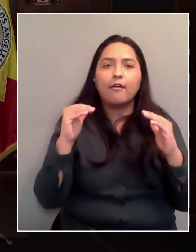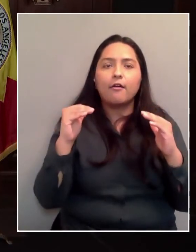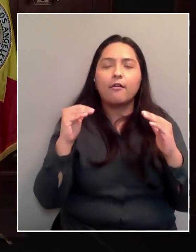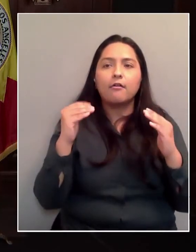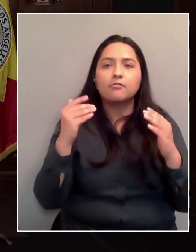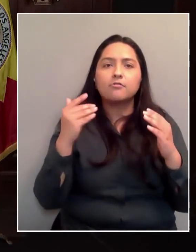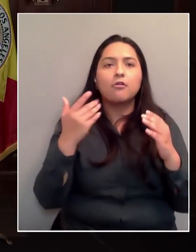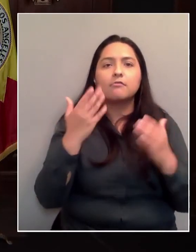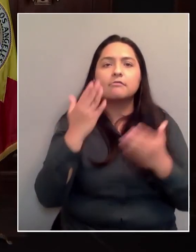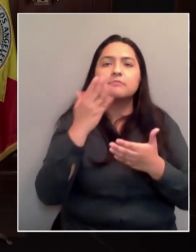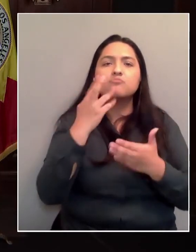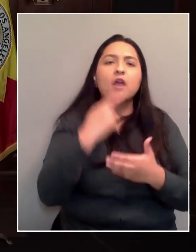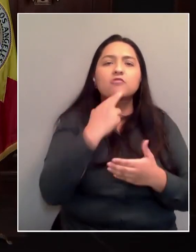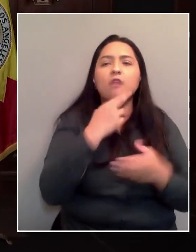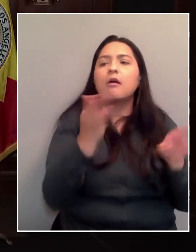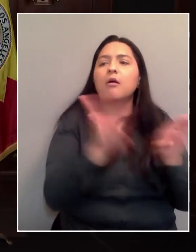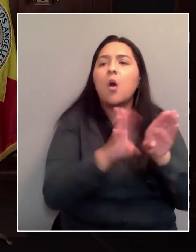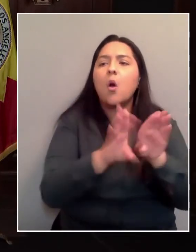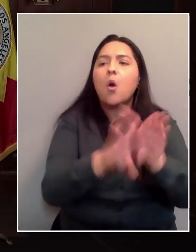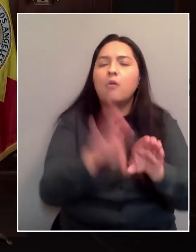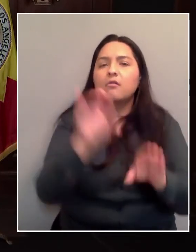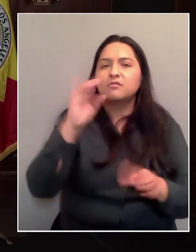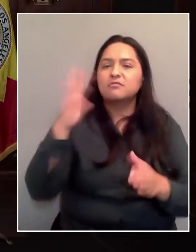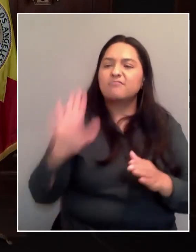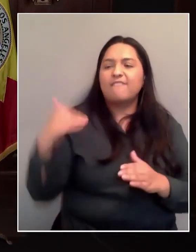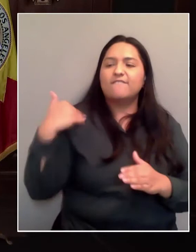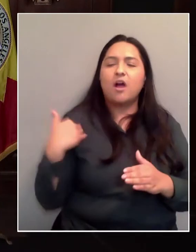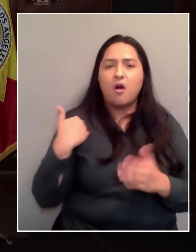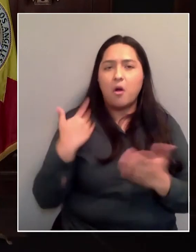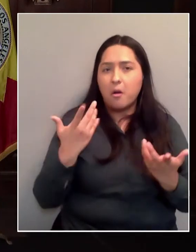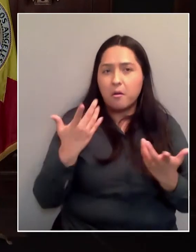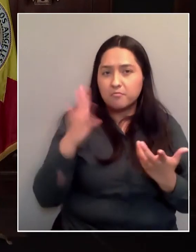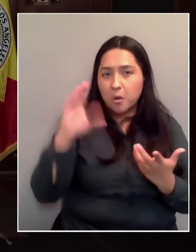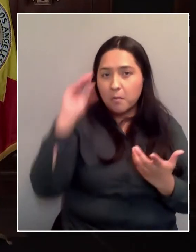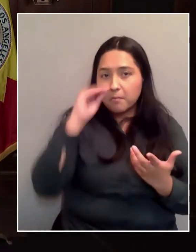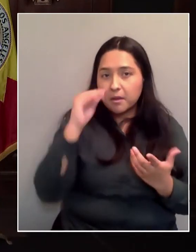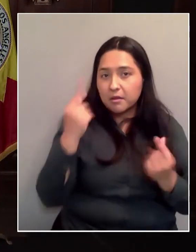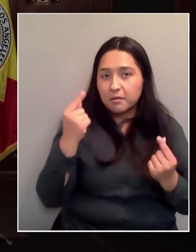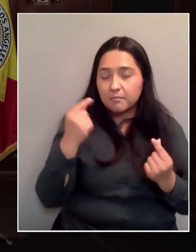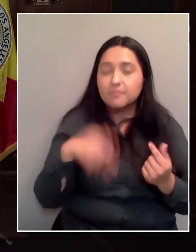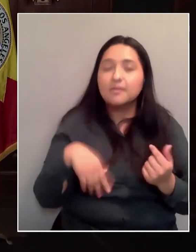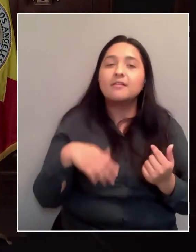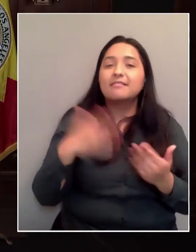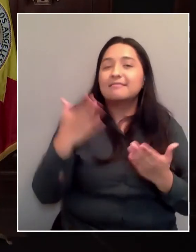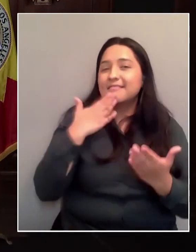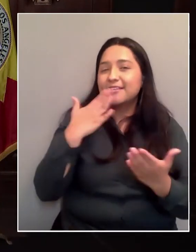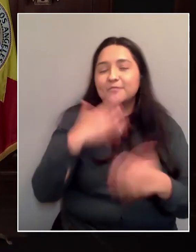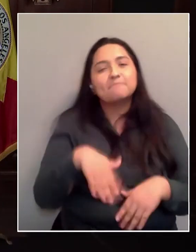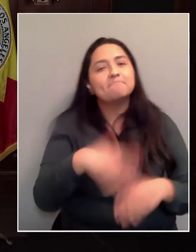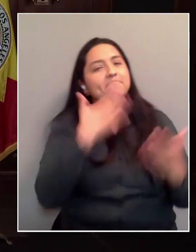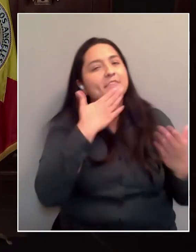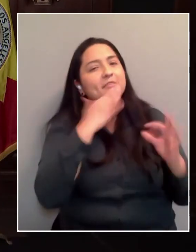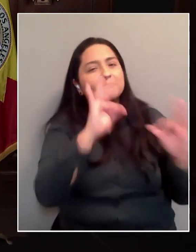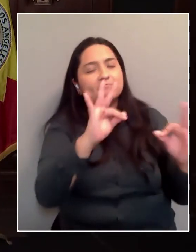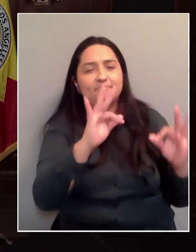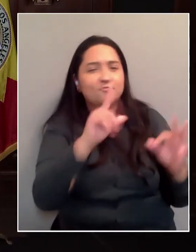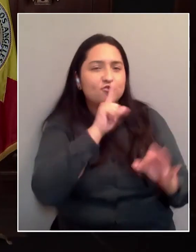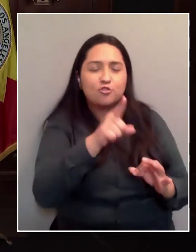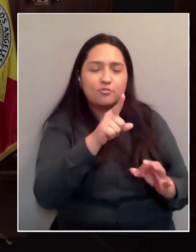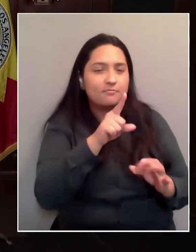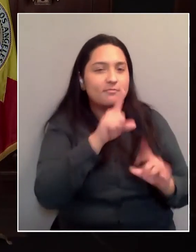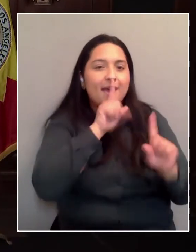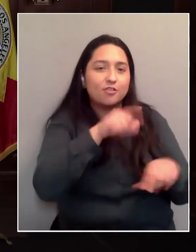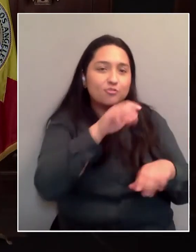restaurantes pequeños en nuestra ciudad. Gracias, alcalde, and I'm sorry for asking. No, don't worry. Gracias, Victor. I'll answer in English as I always do, and